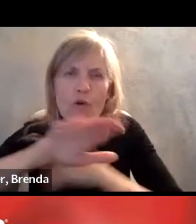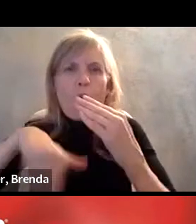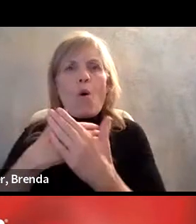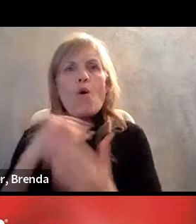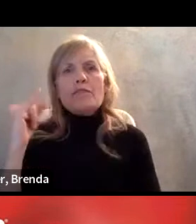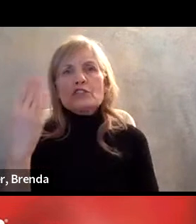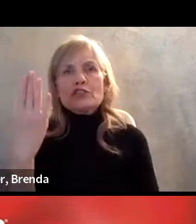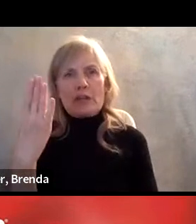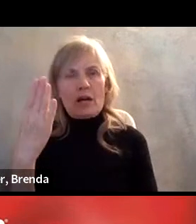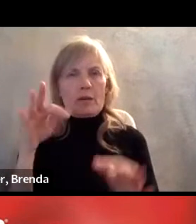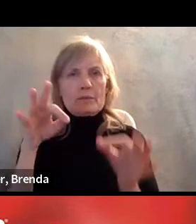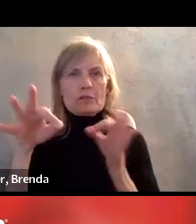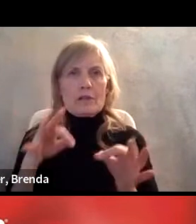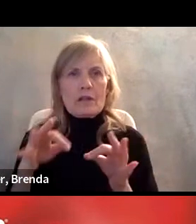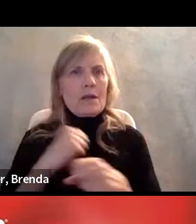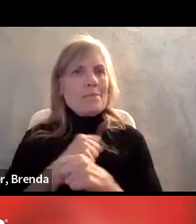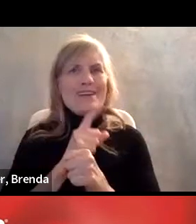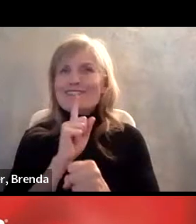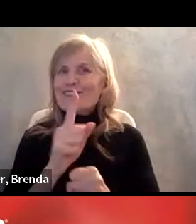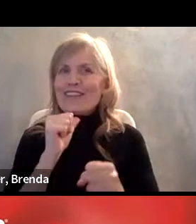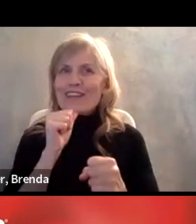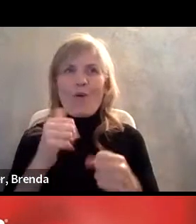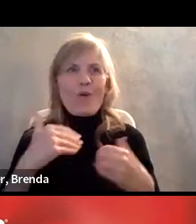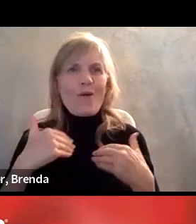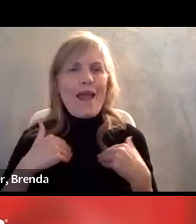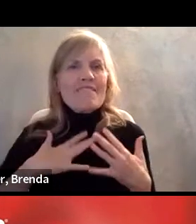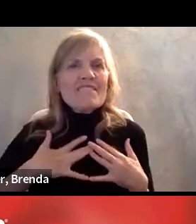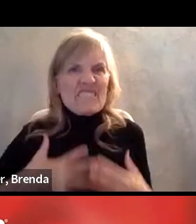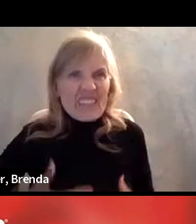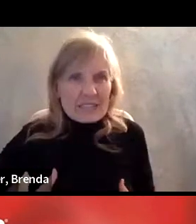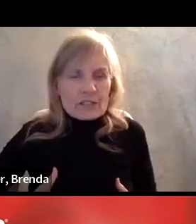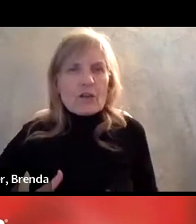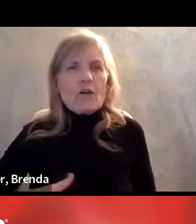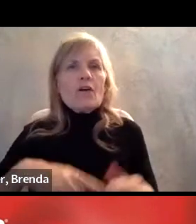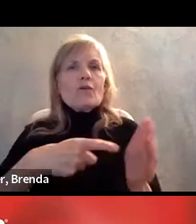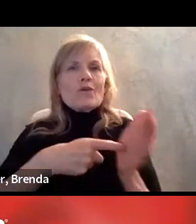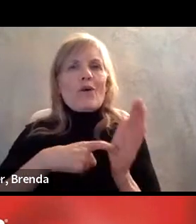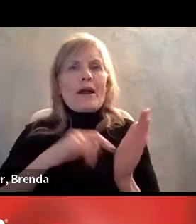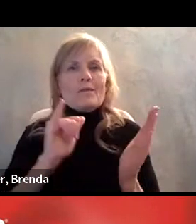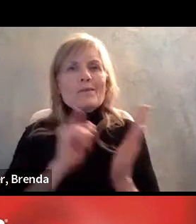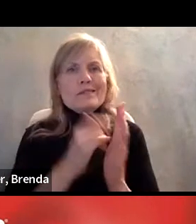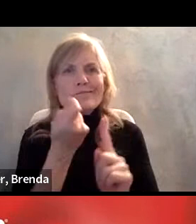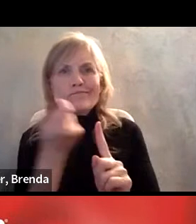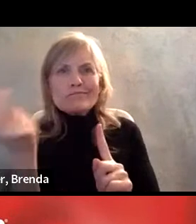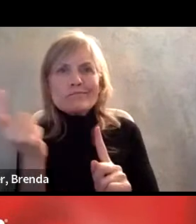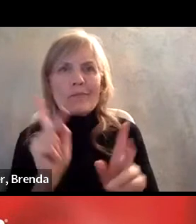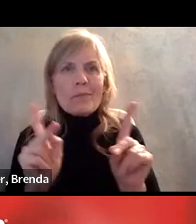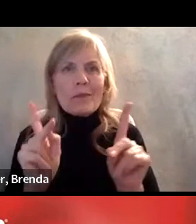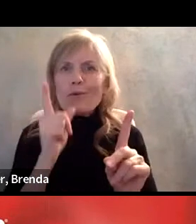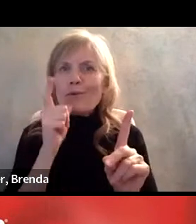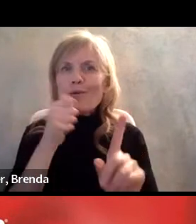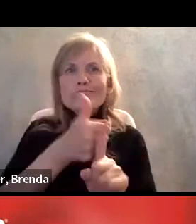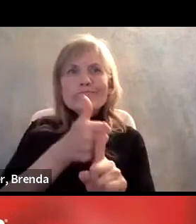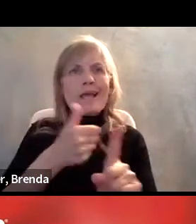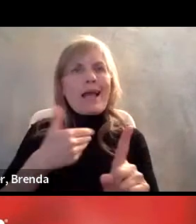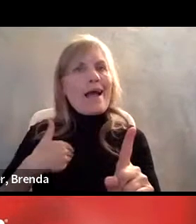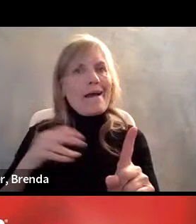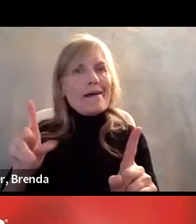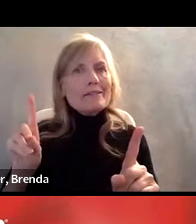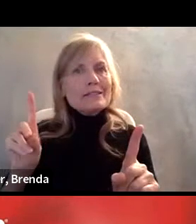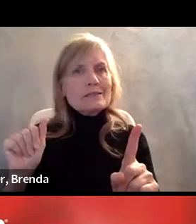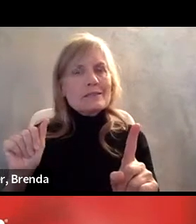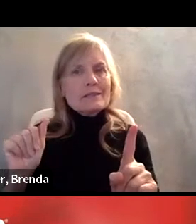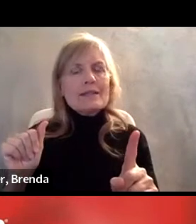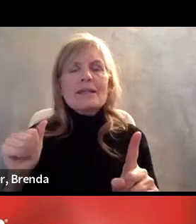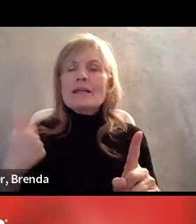don't have physical and other requirements that screen out people with disabilities. So we, we somehow have a lot of old